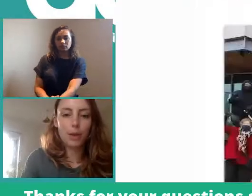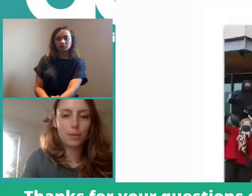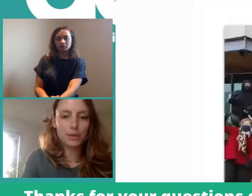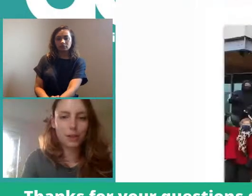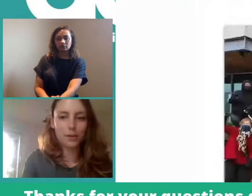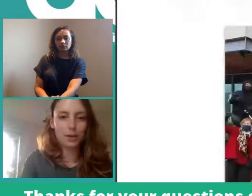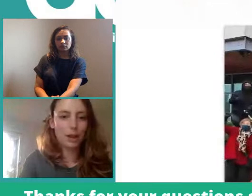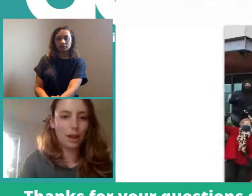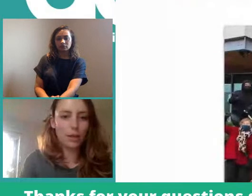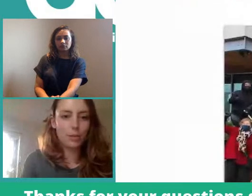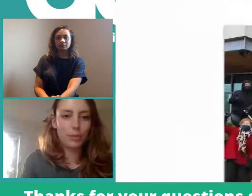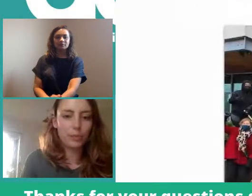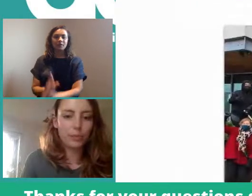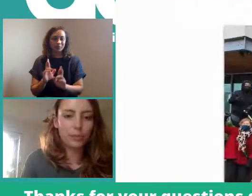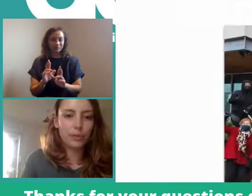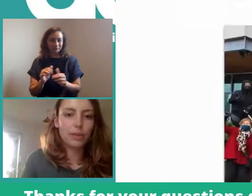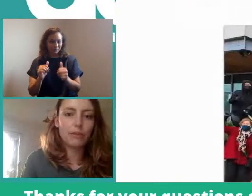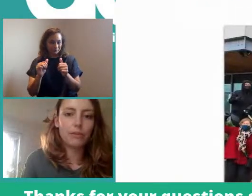I'm hoping so.